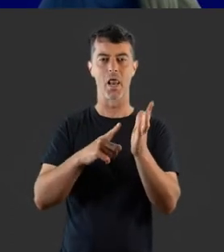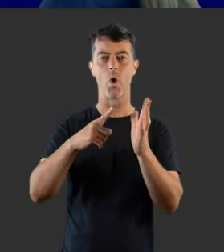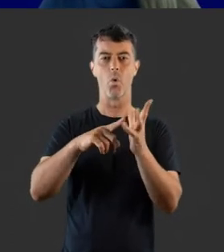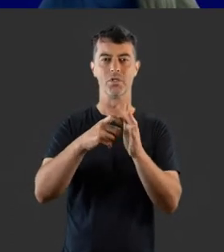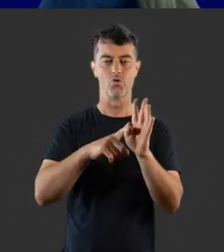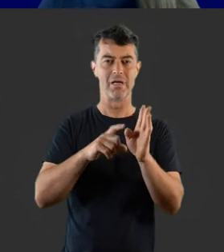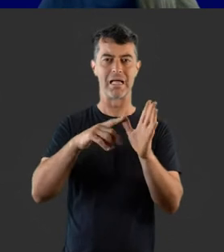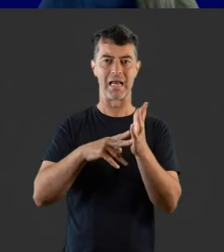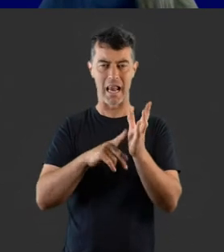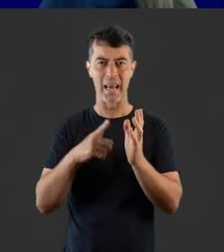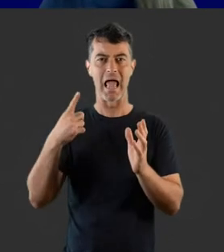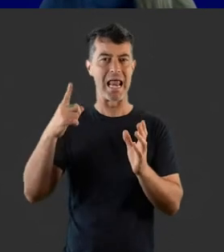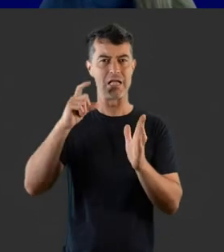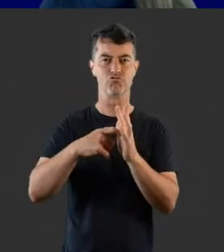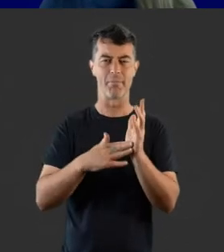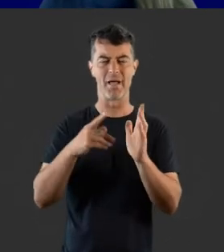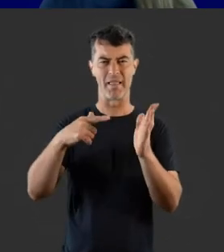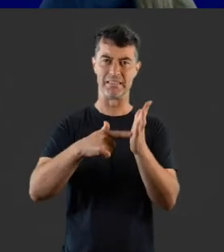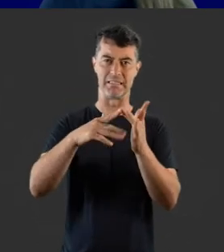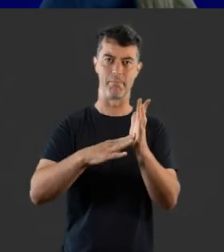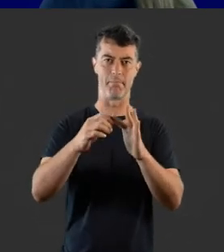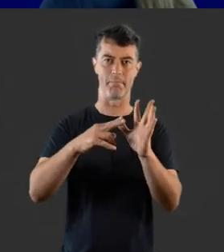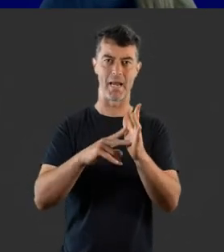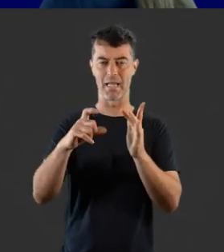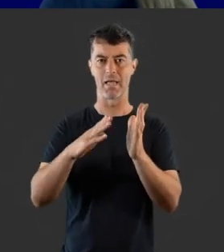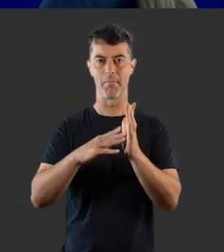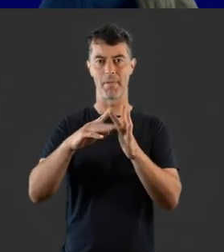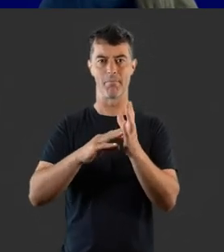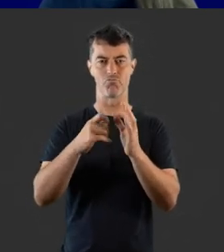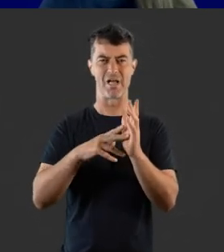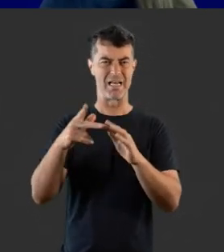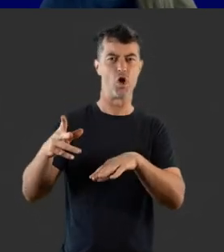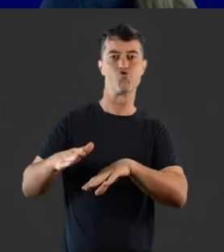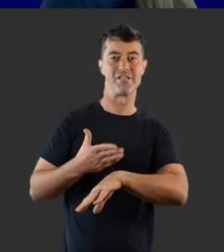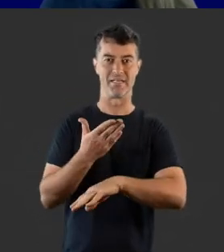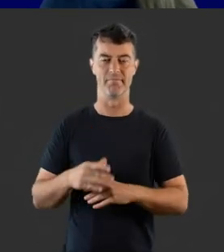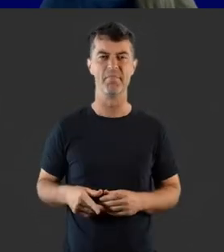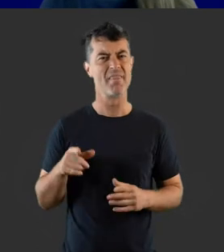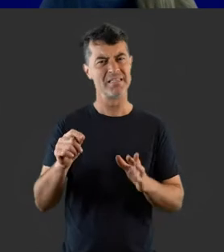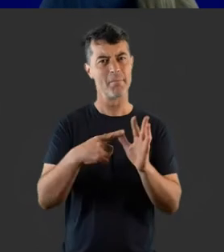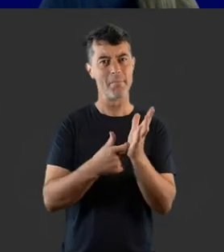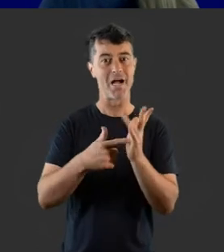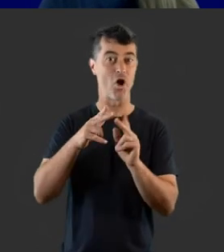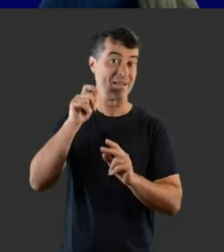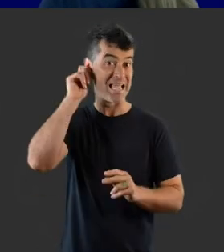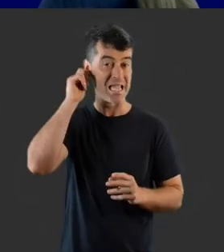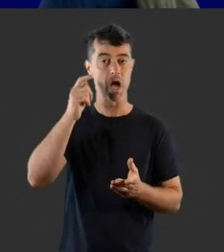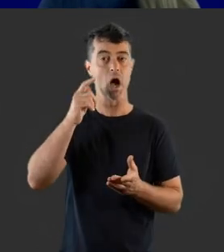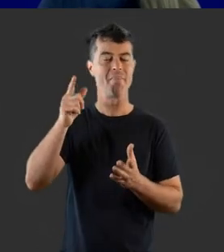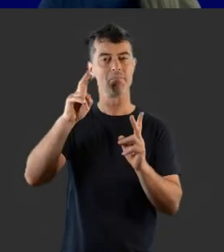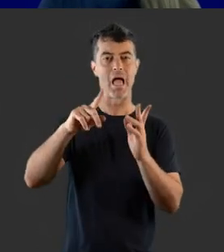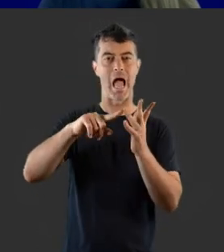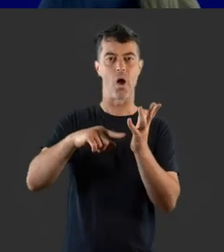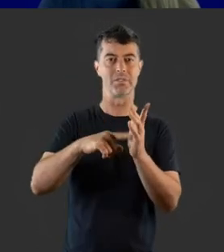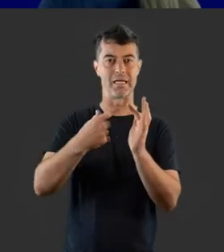This leads to the eardrum, also termed the tympanic membrane, pictured here in green. These parts of the ear